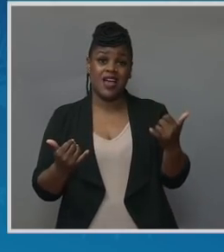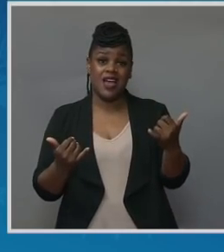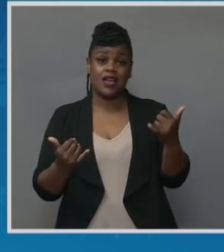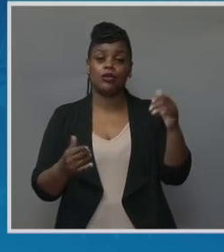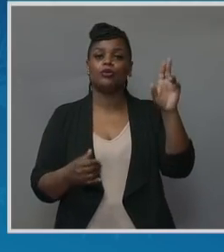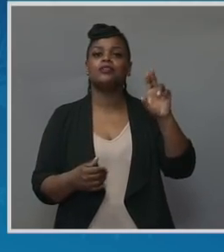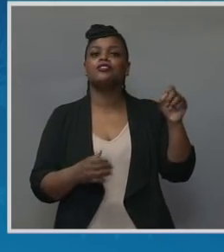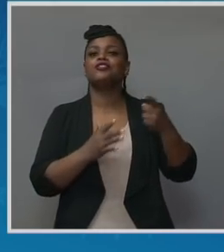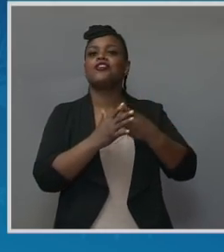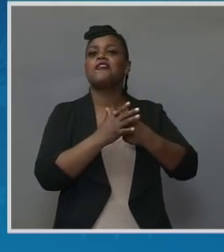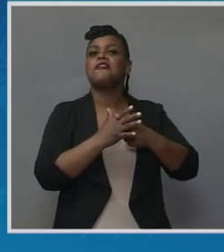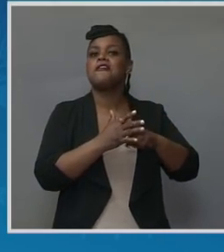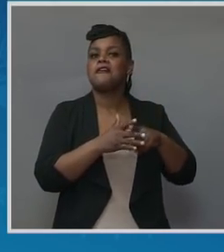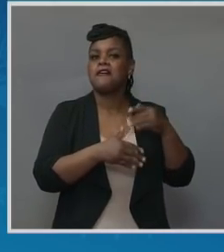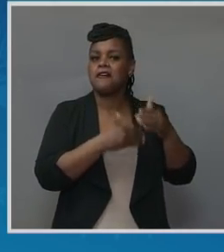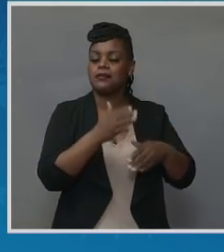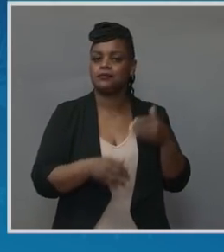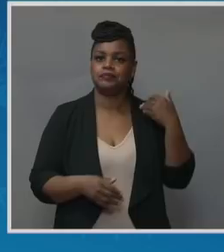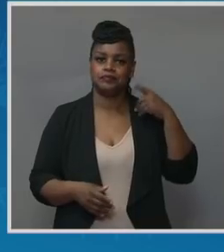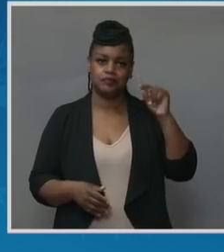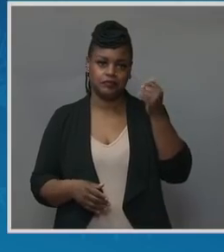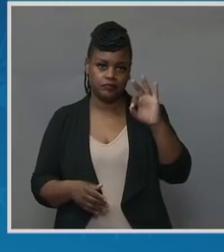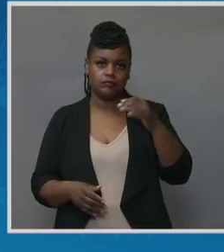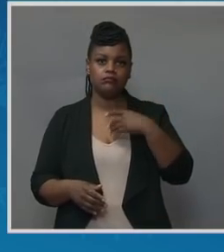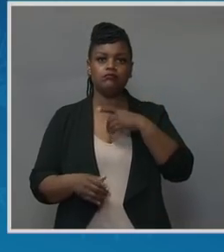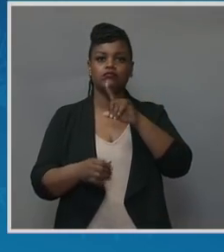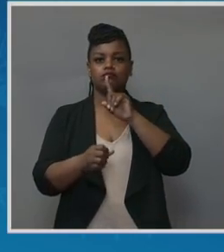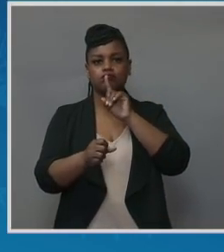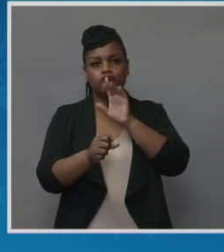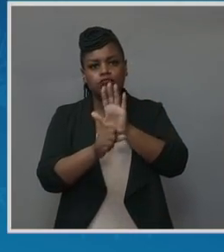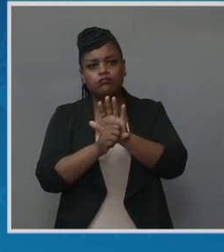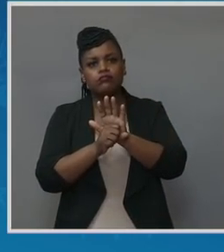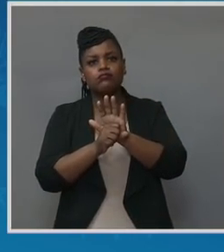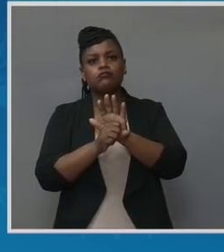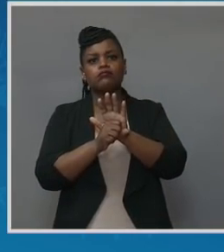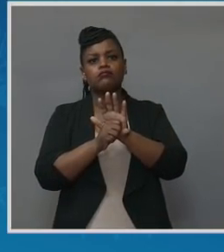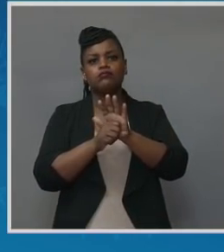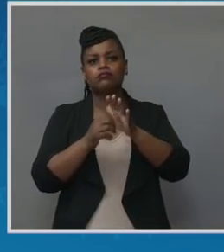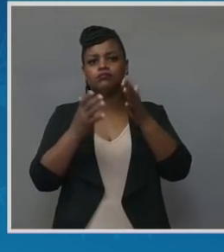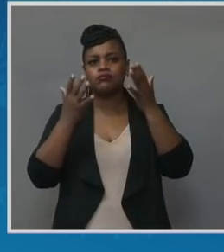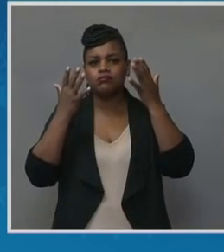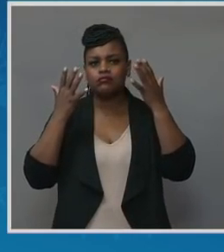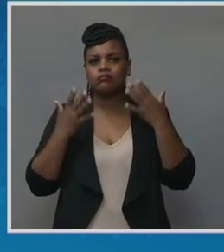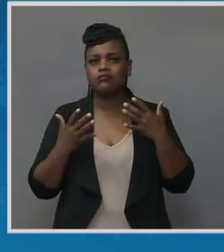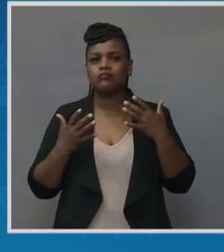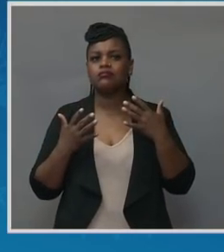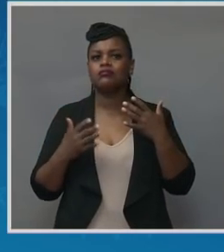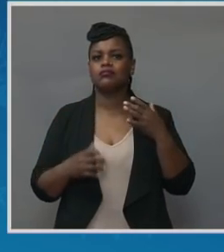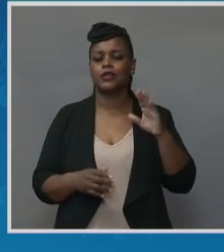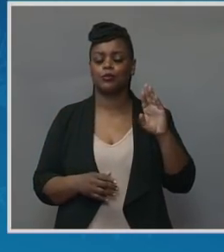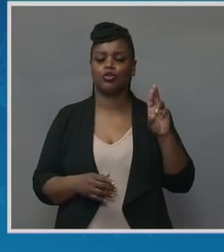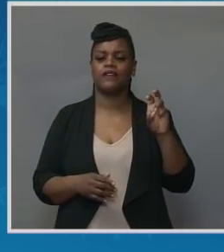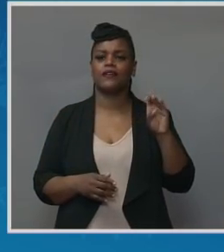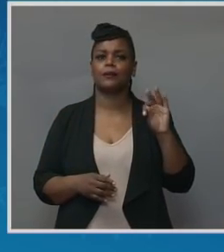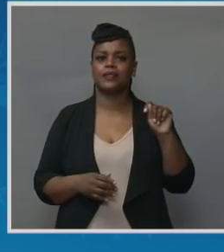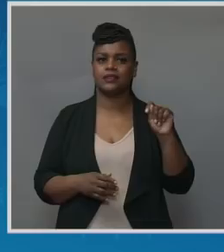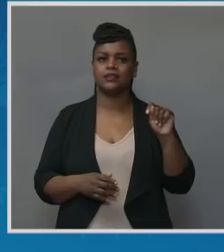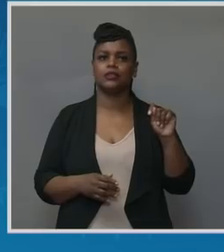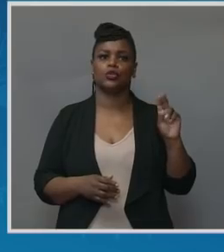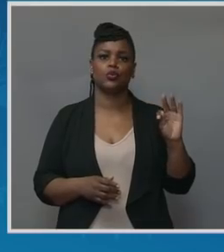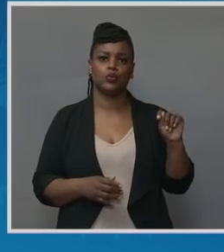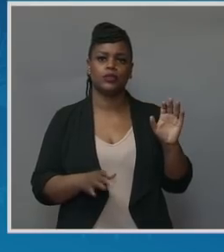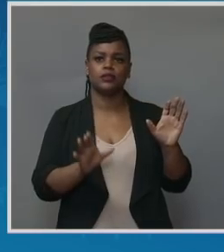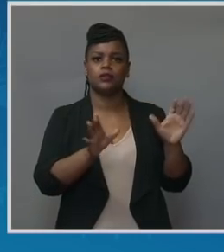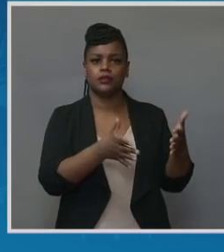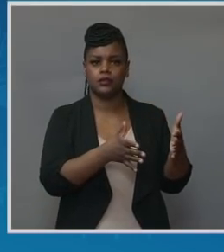we donated a private and serene bereavement suite to local hospital. We named it the Butterfly Room because it reminds us of Kennedy.